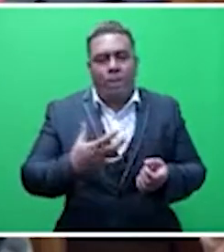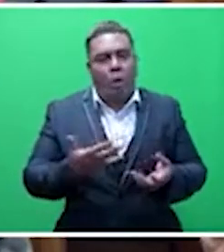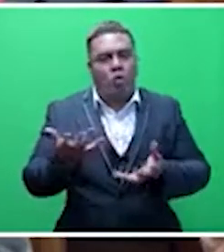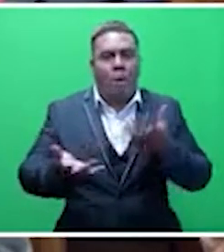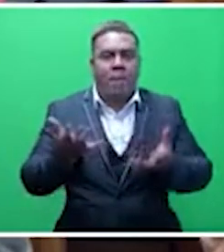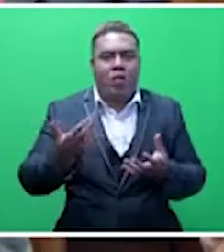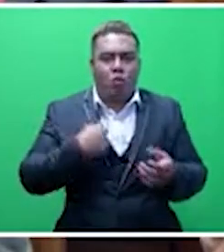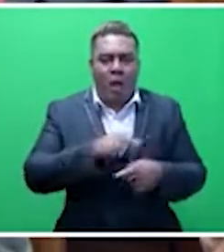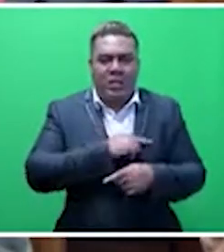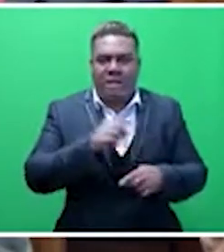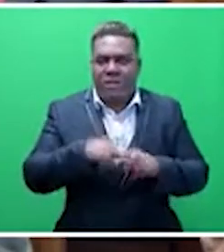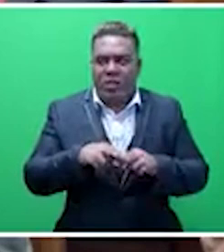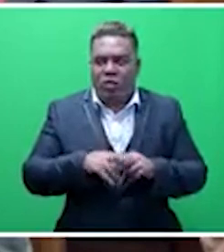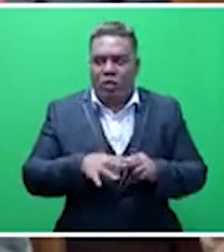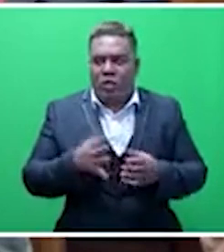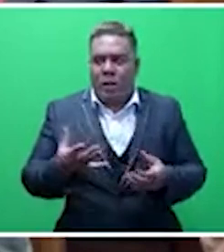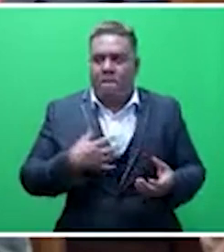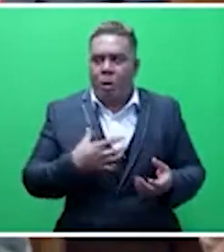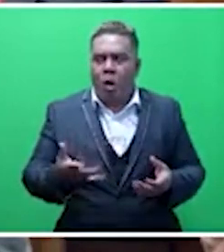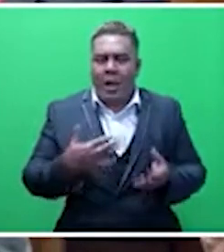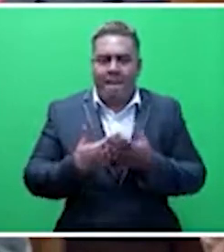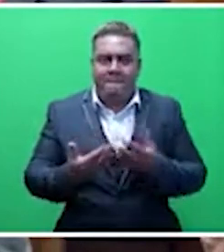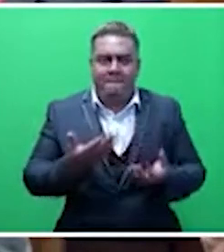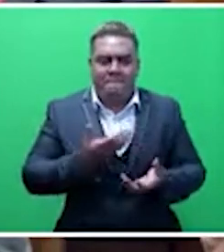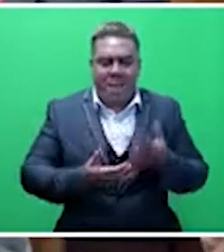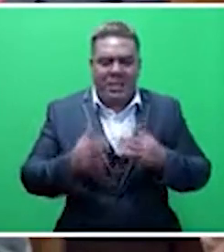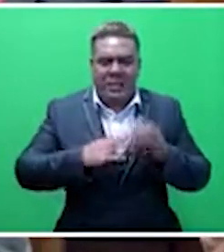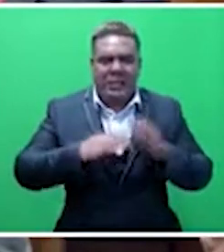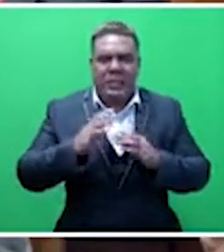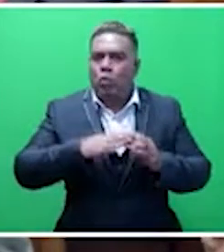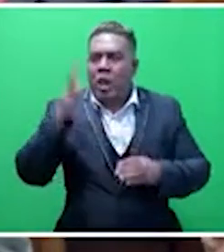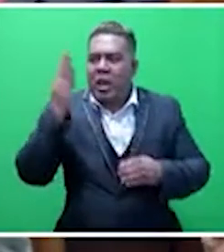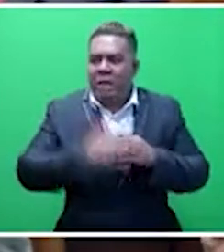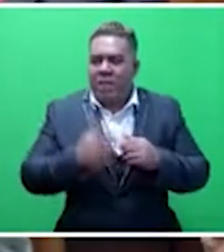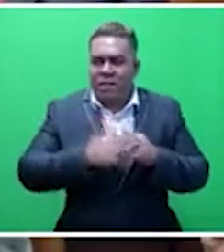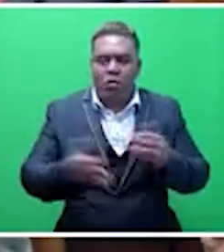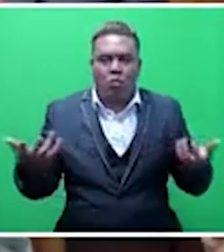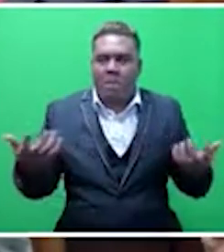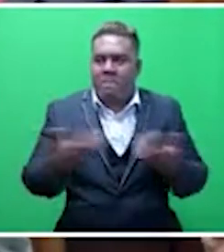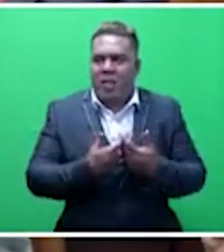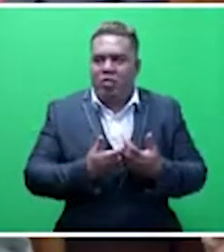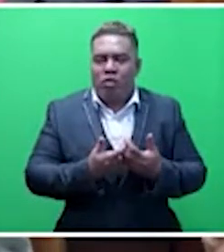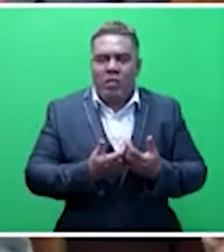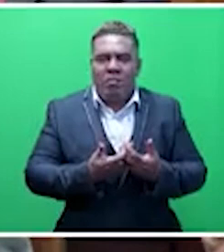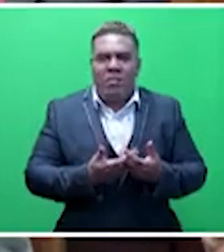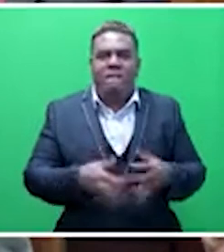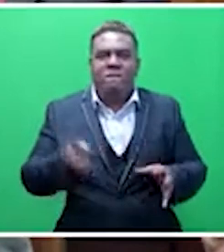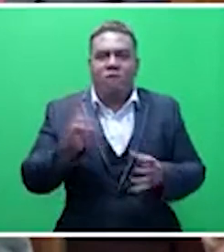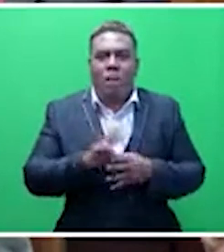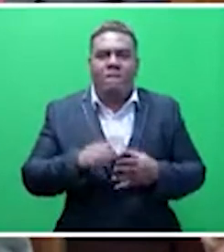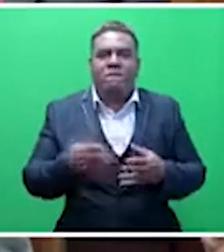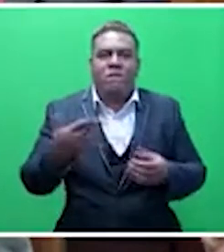He says, we should build more storage capacity. You will never be able to max that amount and volume of fuel